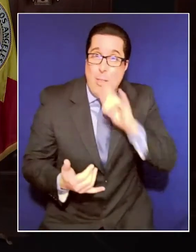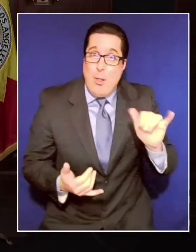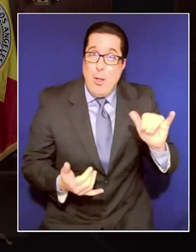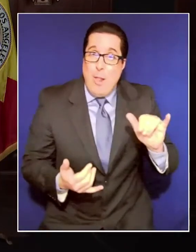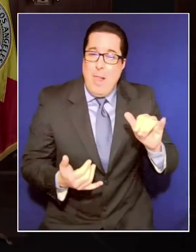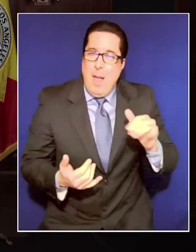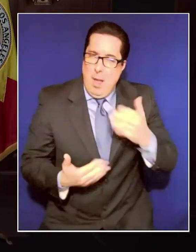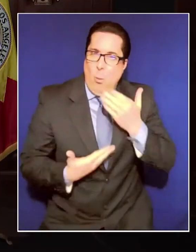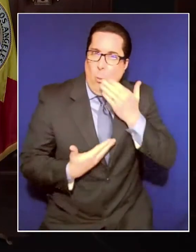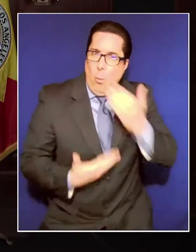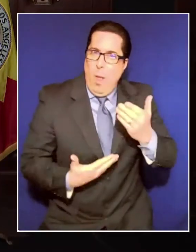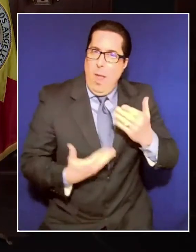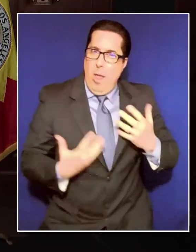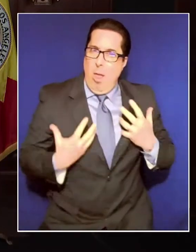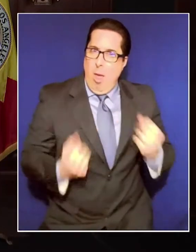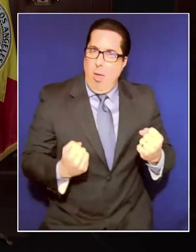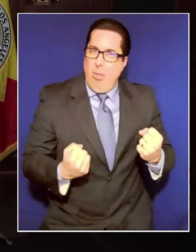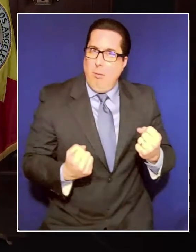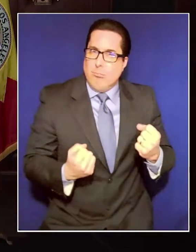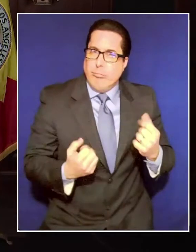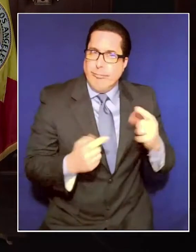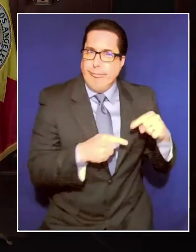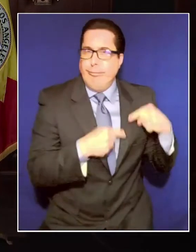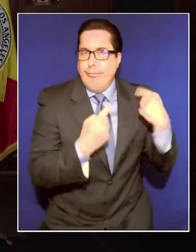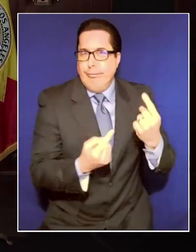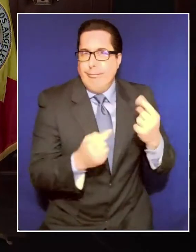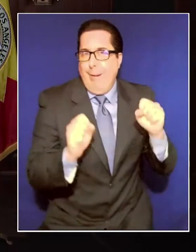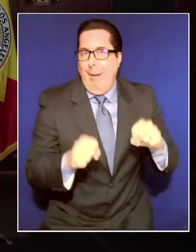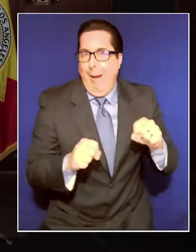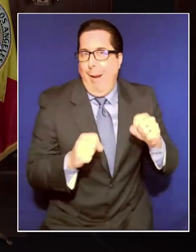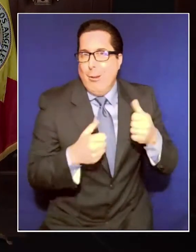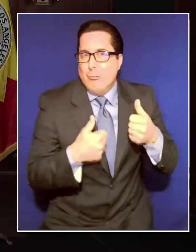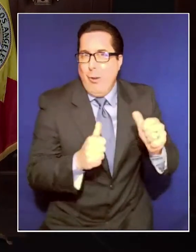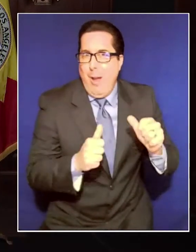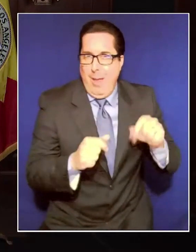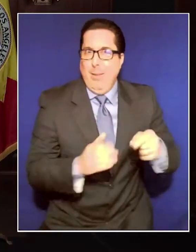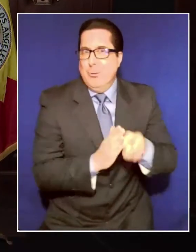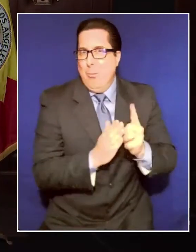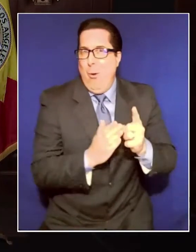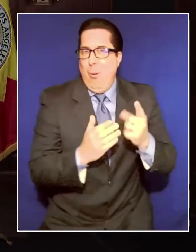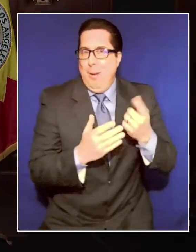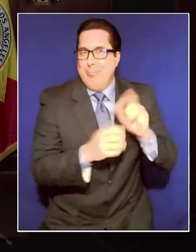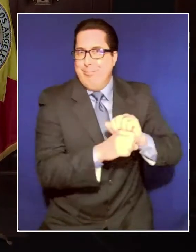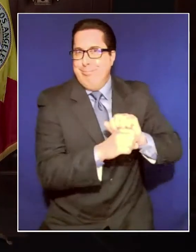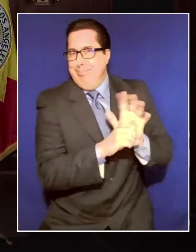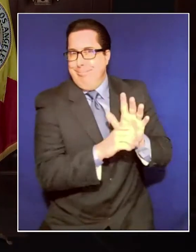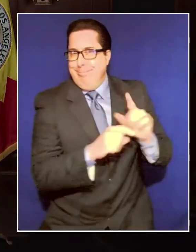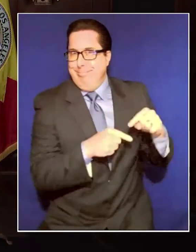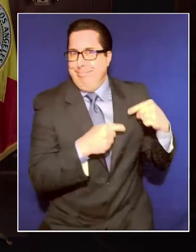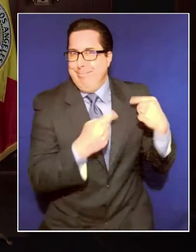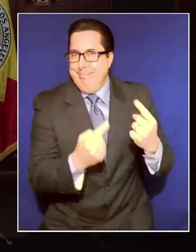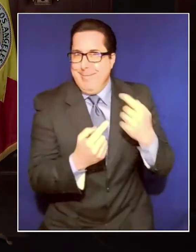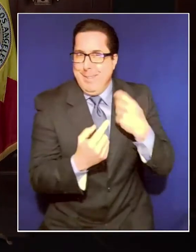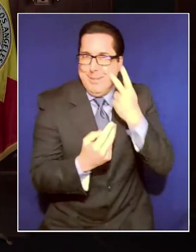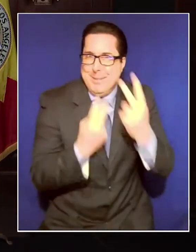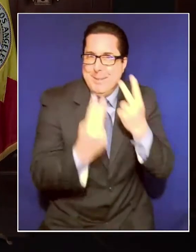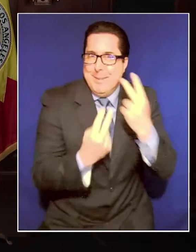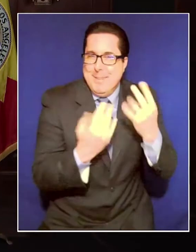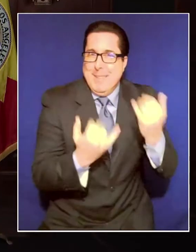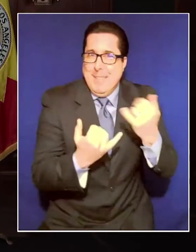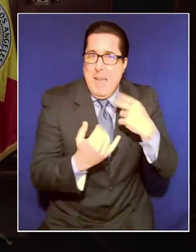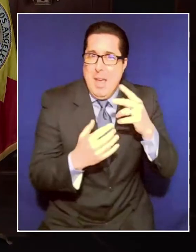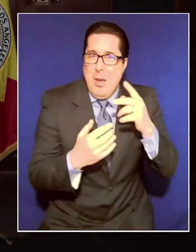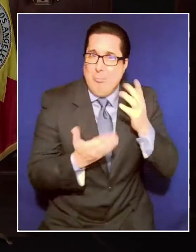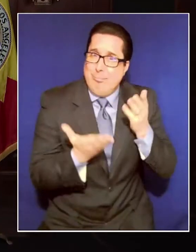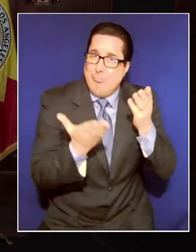been the toughest year of our lives. These moments that we march through, these briefings that I get to present to you, I treasure.